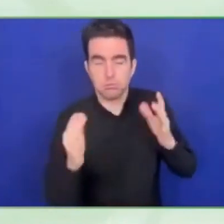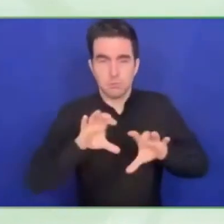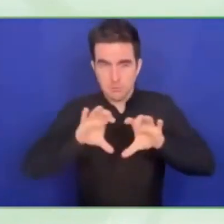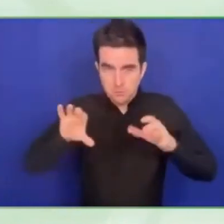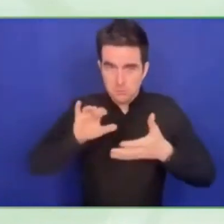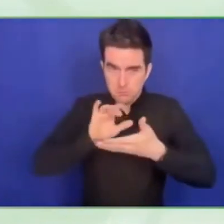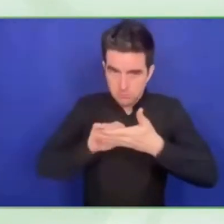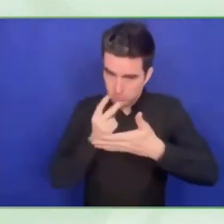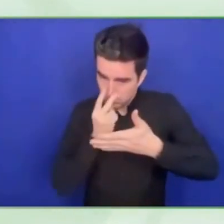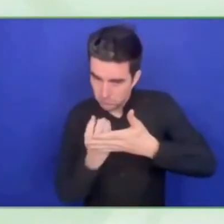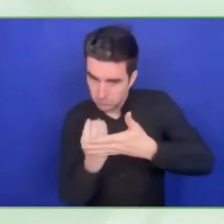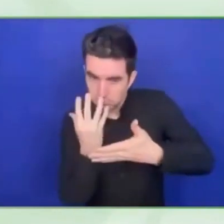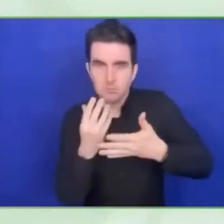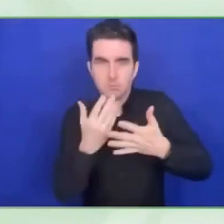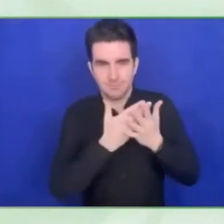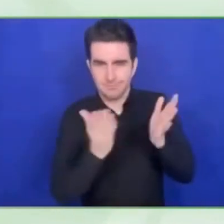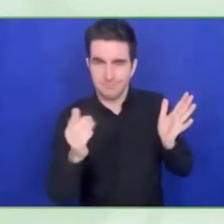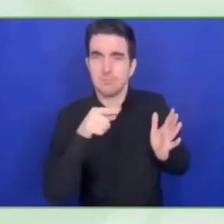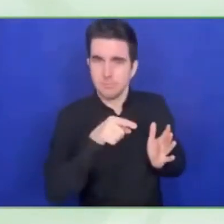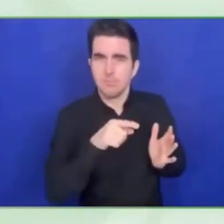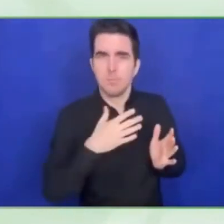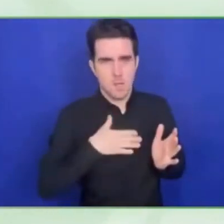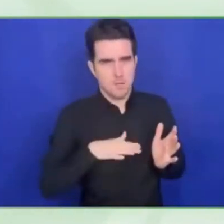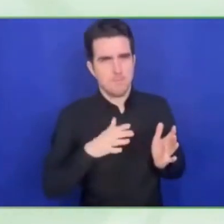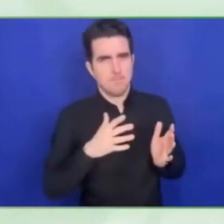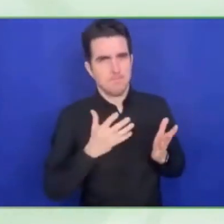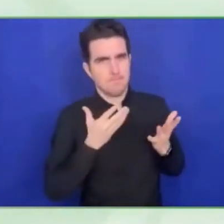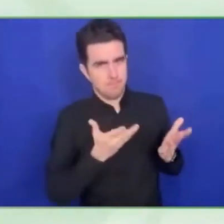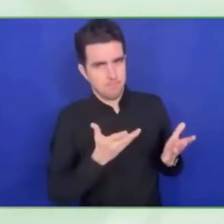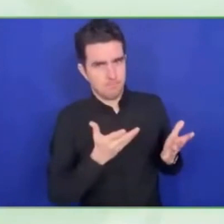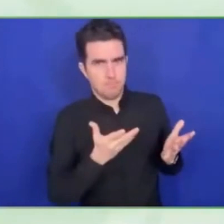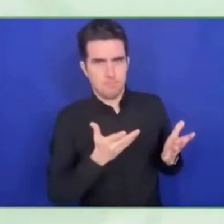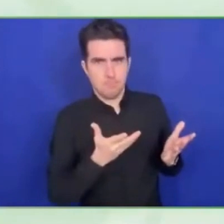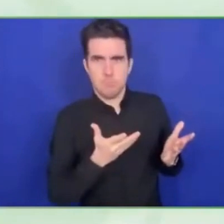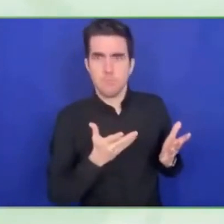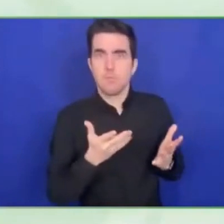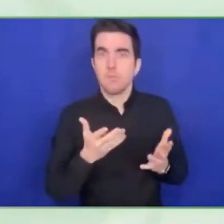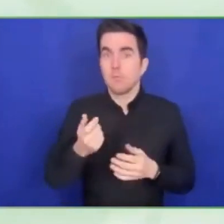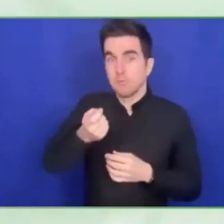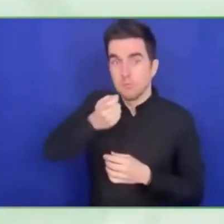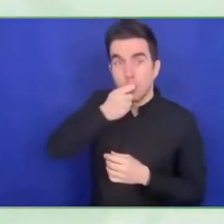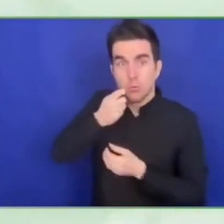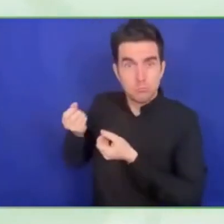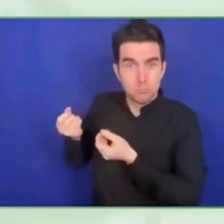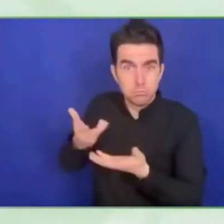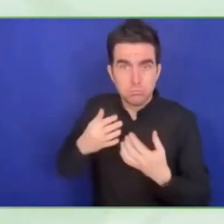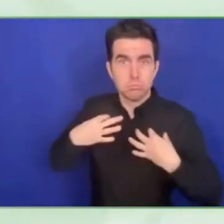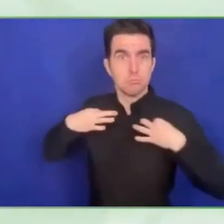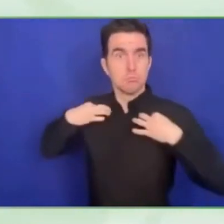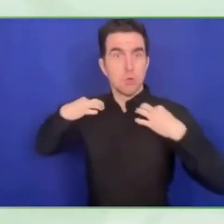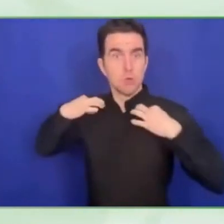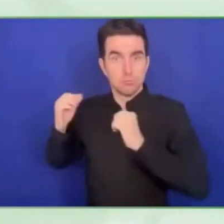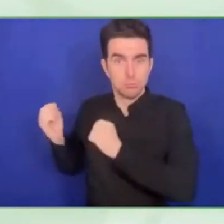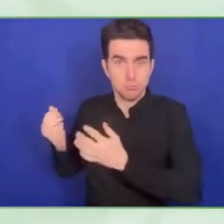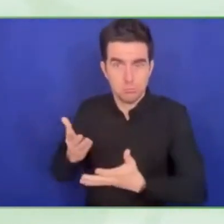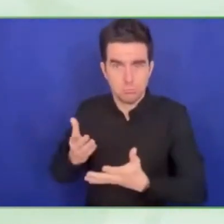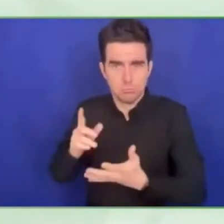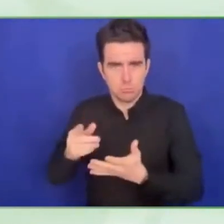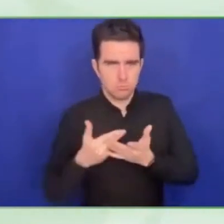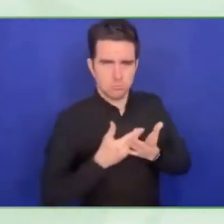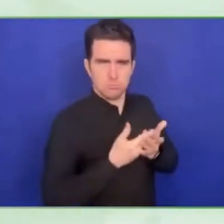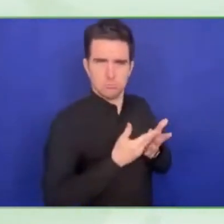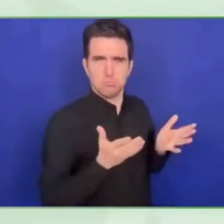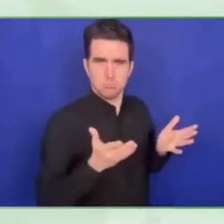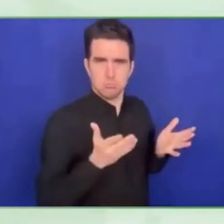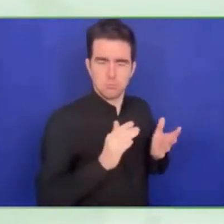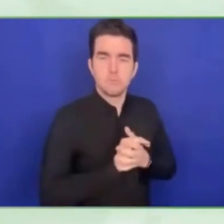products to those who need it. We lack distribution. We lack financing mechanisms. And this is the